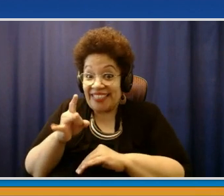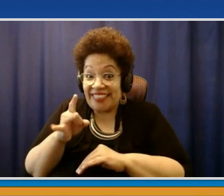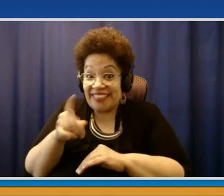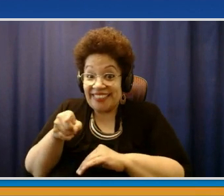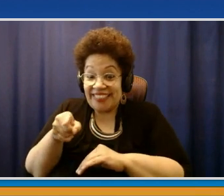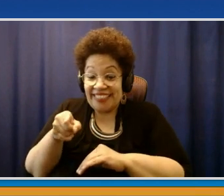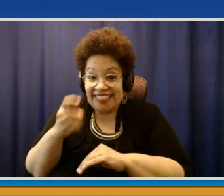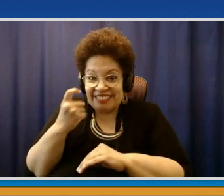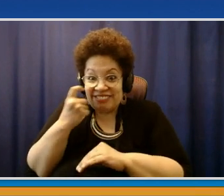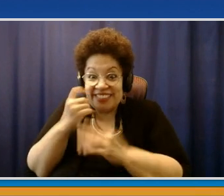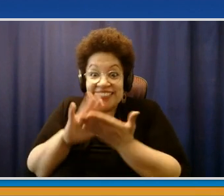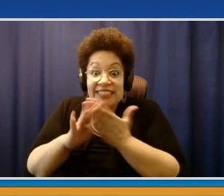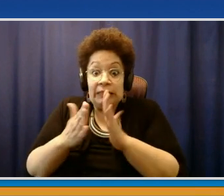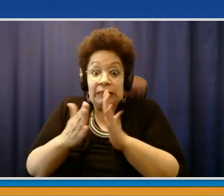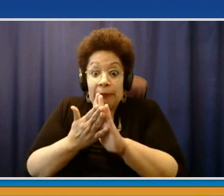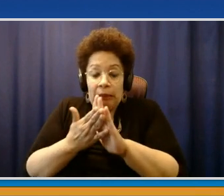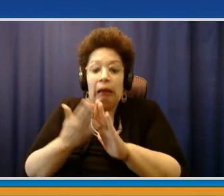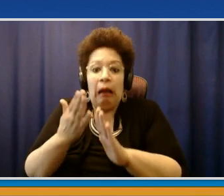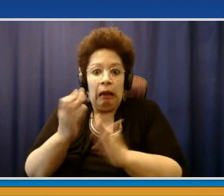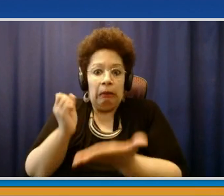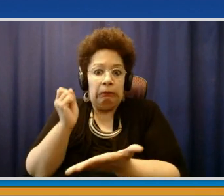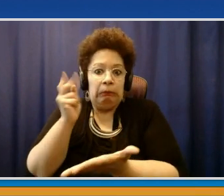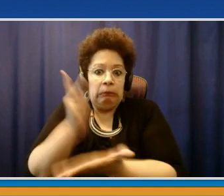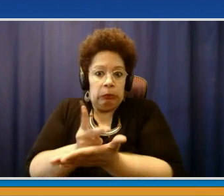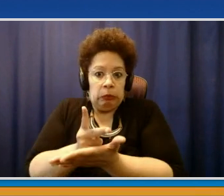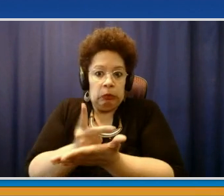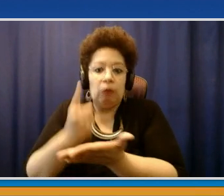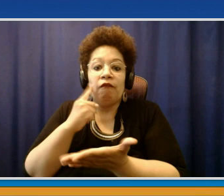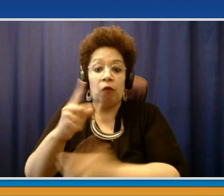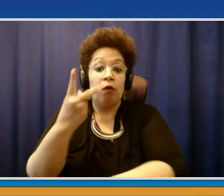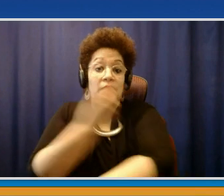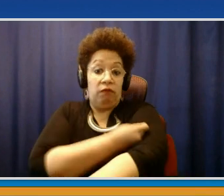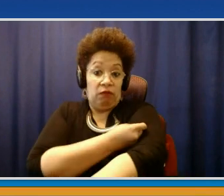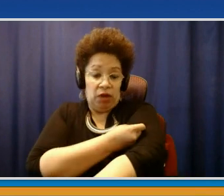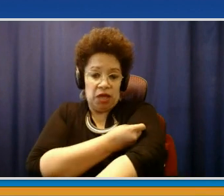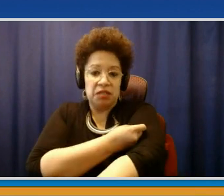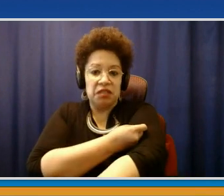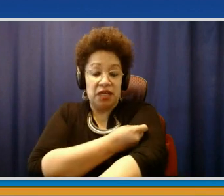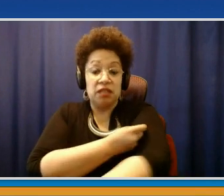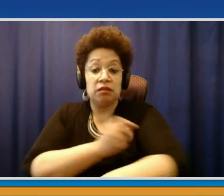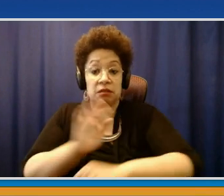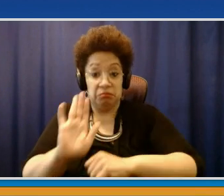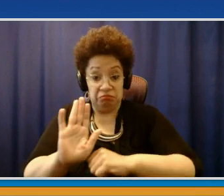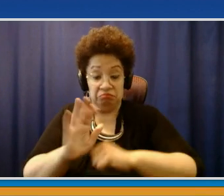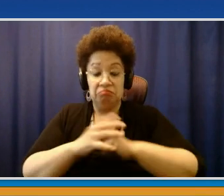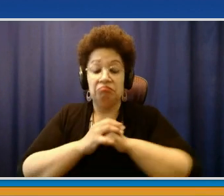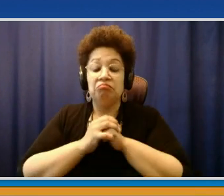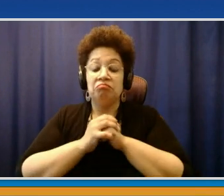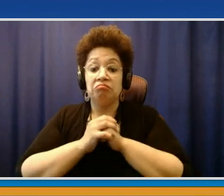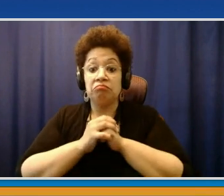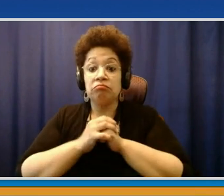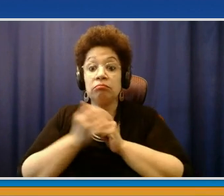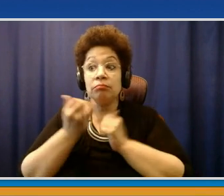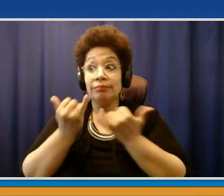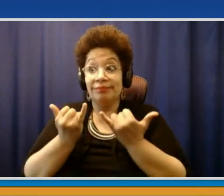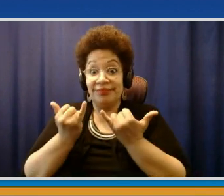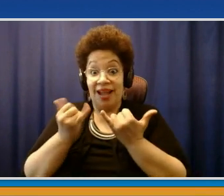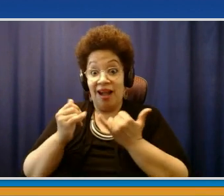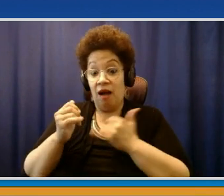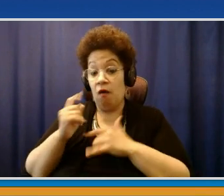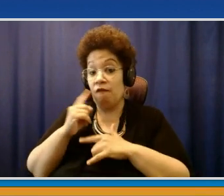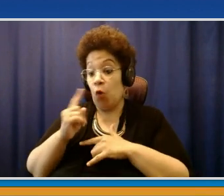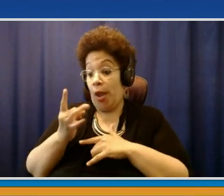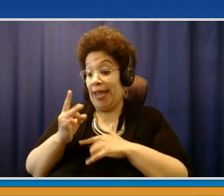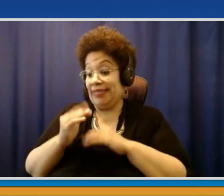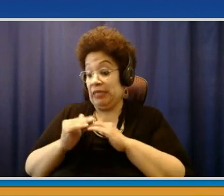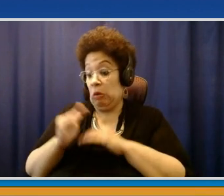There's a much smaller portion of young people that have been vaccinated. At 18 and over, we're at 70% of our population. And that is a